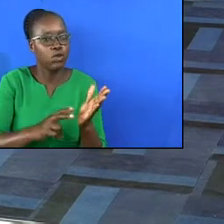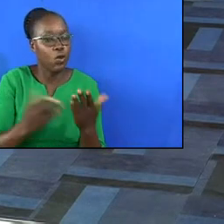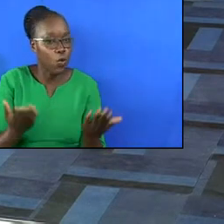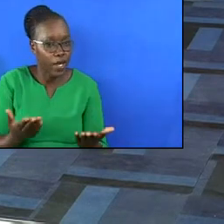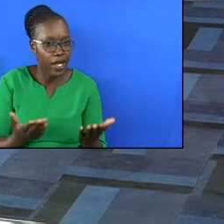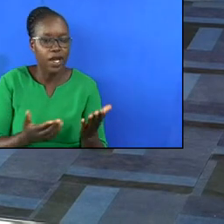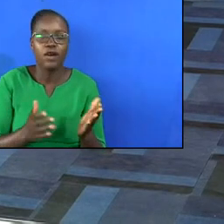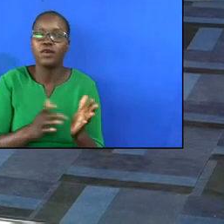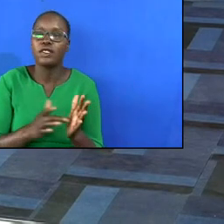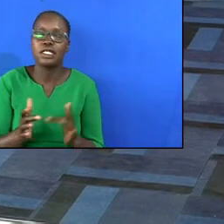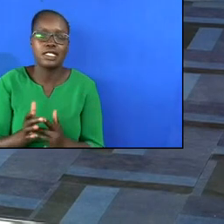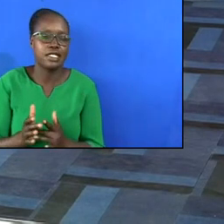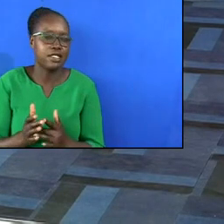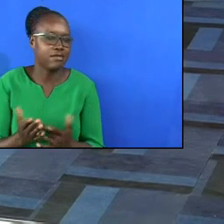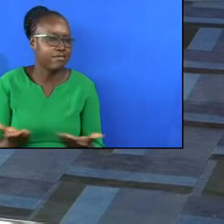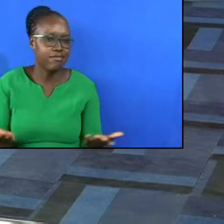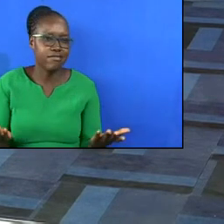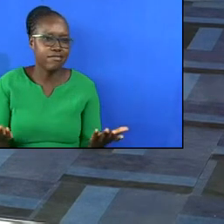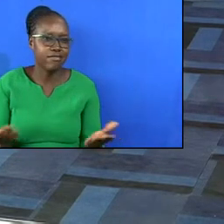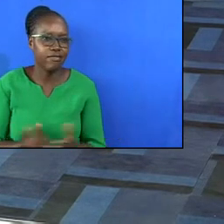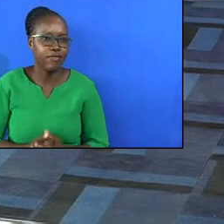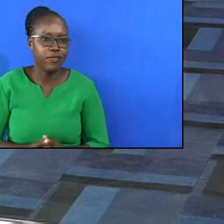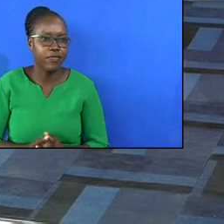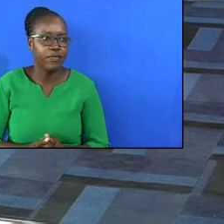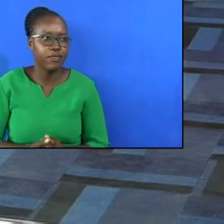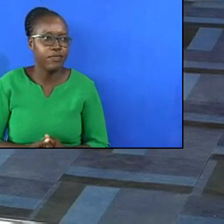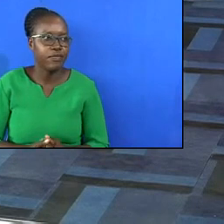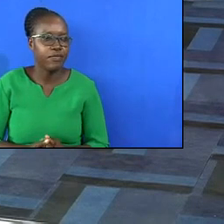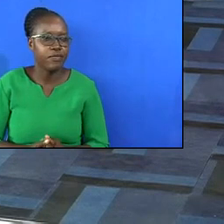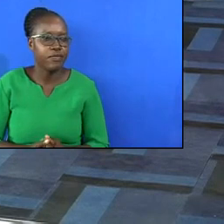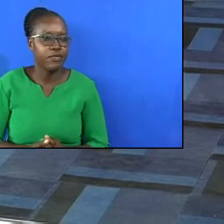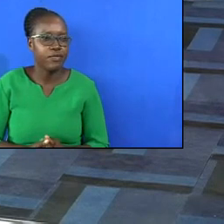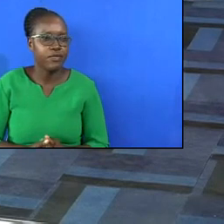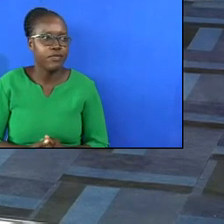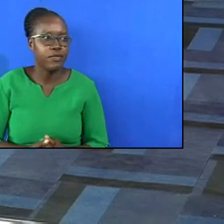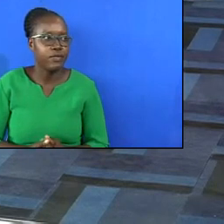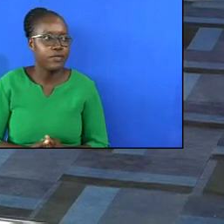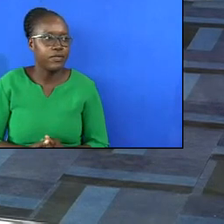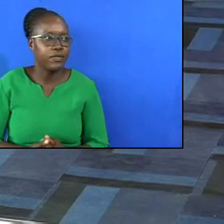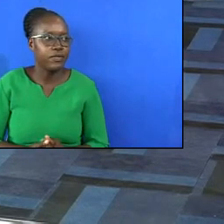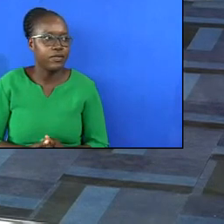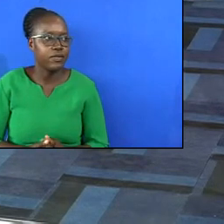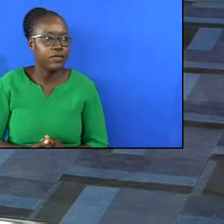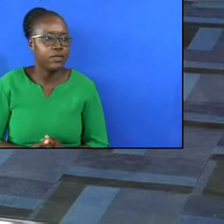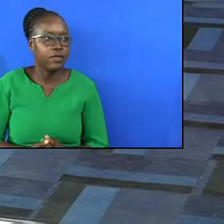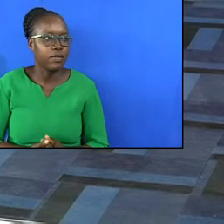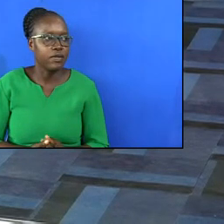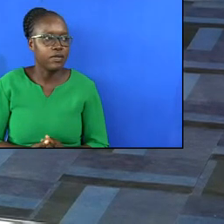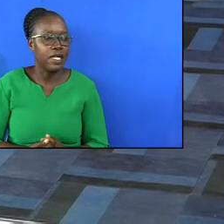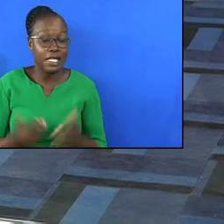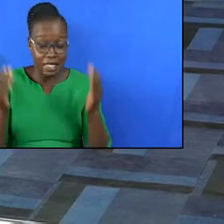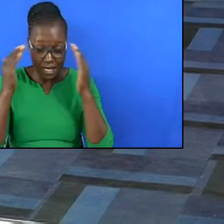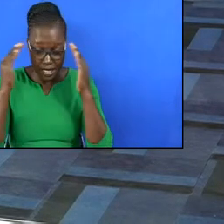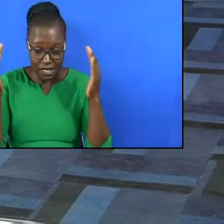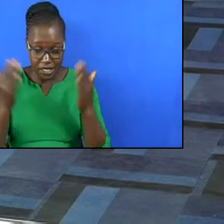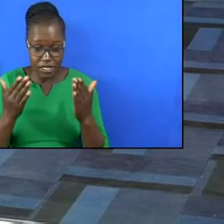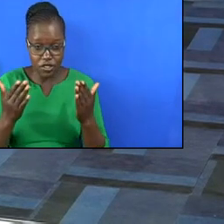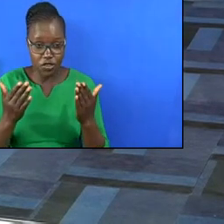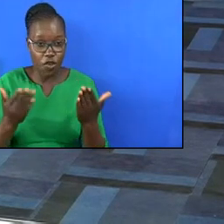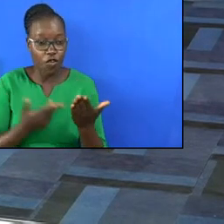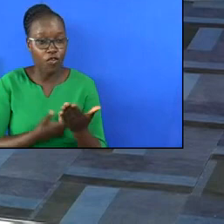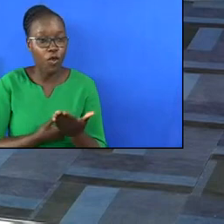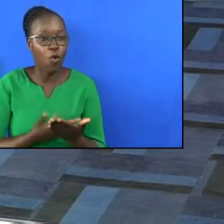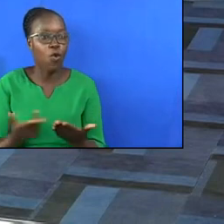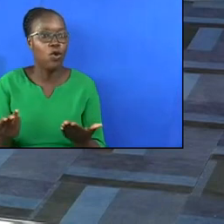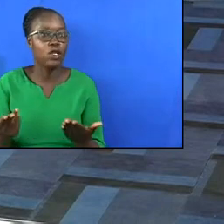Christ. I know you are jealous, but that's the way it is. The attention of the whole universe